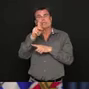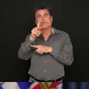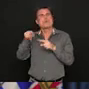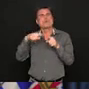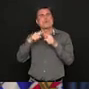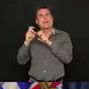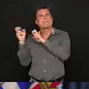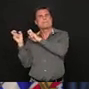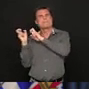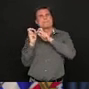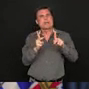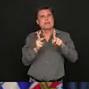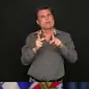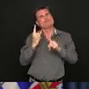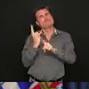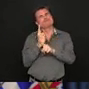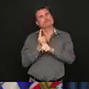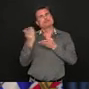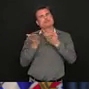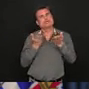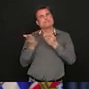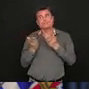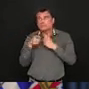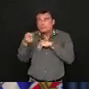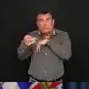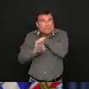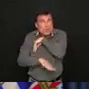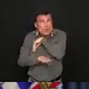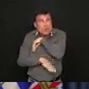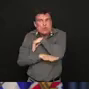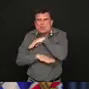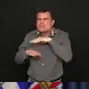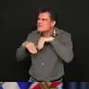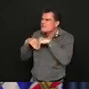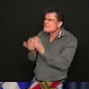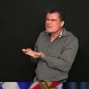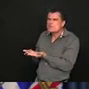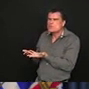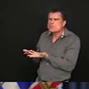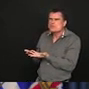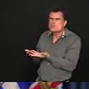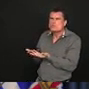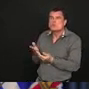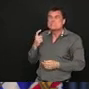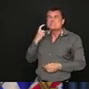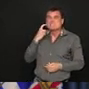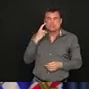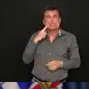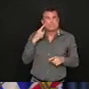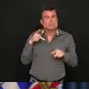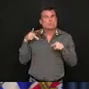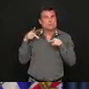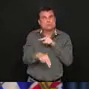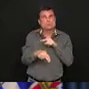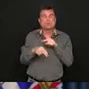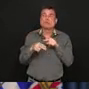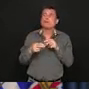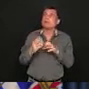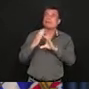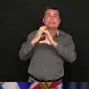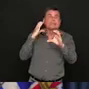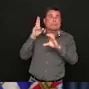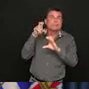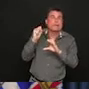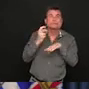announced today. Thank you for the question. Well, we've seen an 83% decline in ridership over the